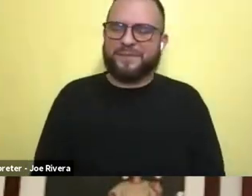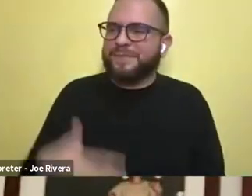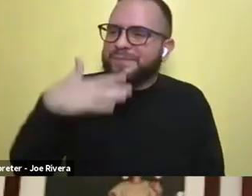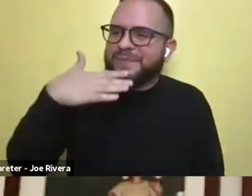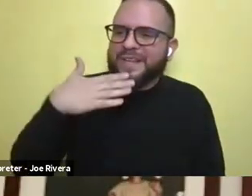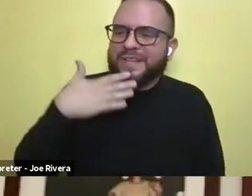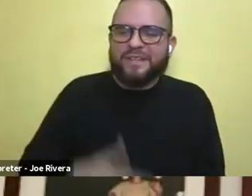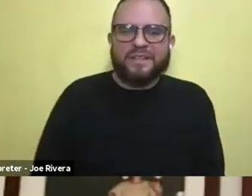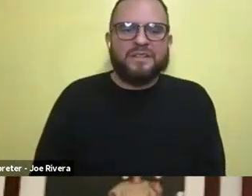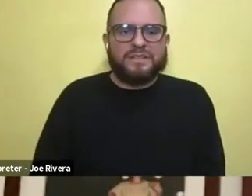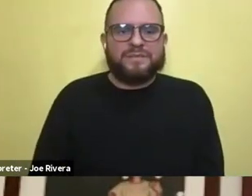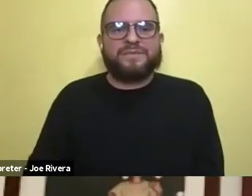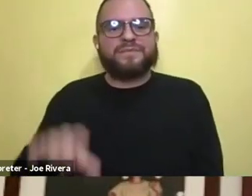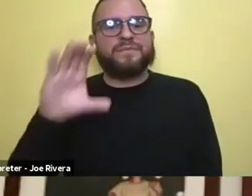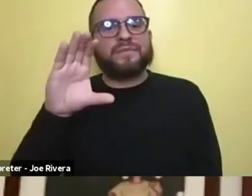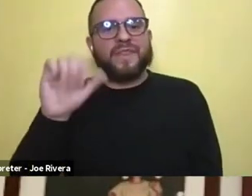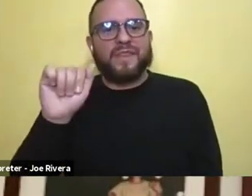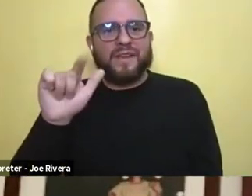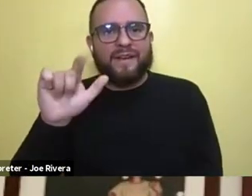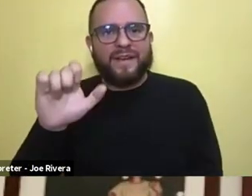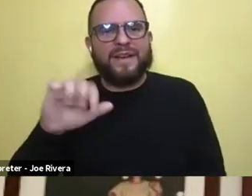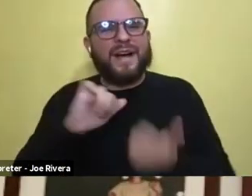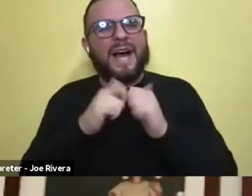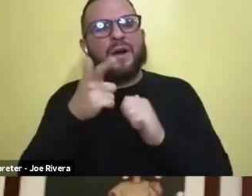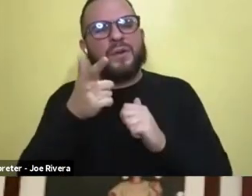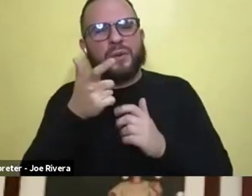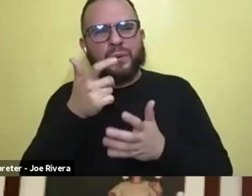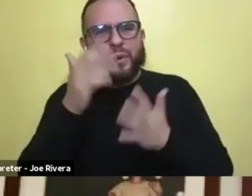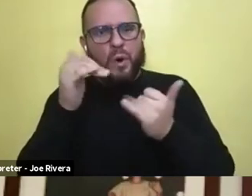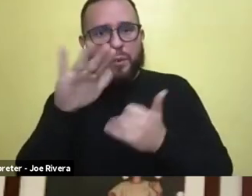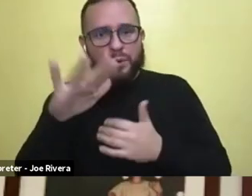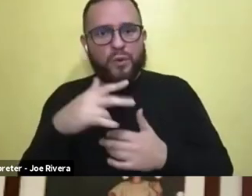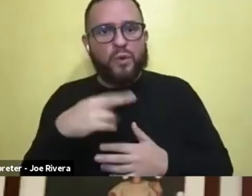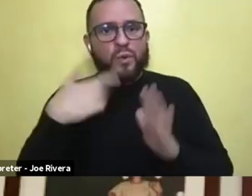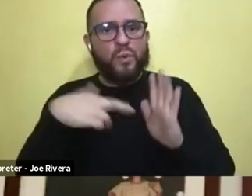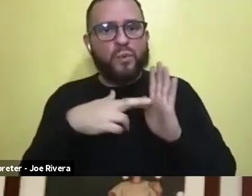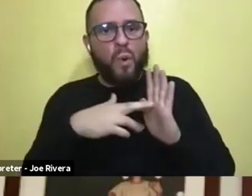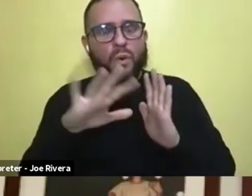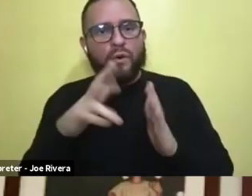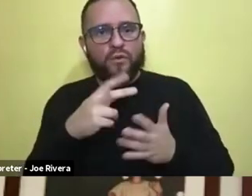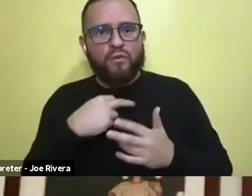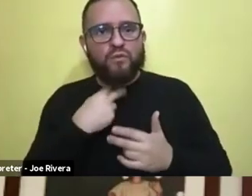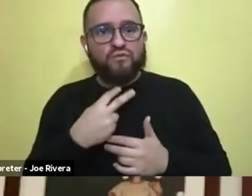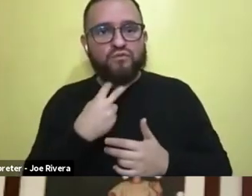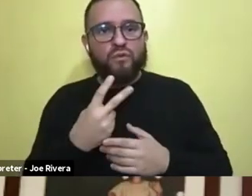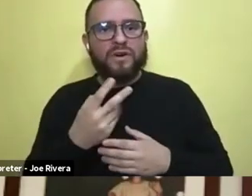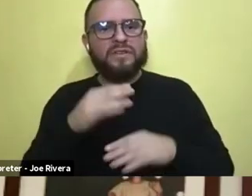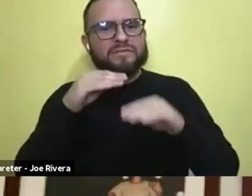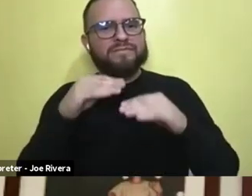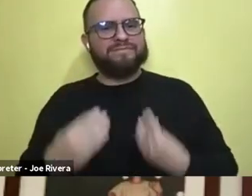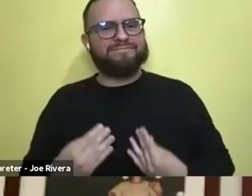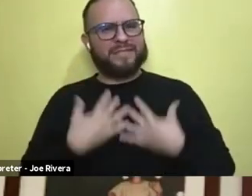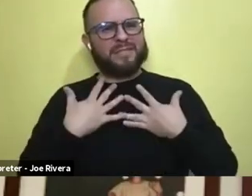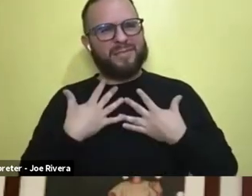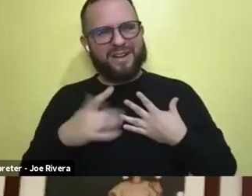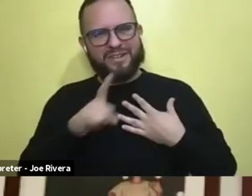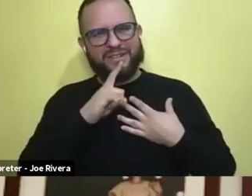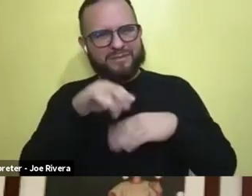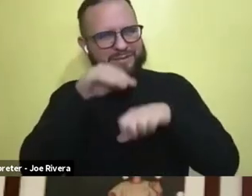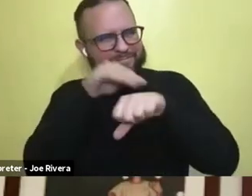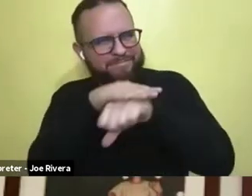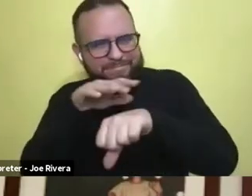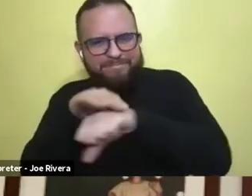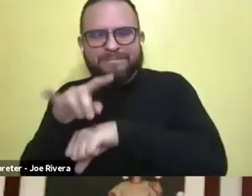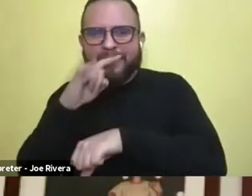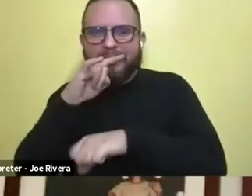um, how do you hope your role and your voice is, is inspiring and influencing, uh, kids around the world?